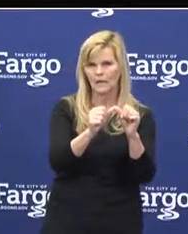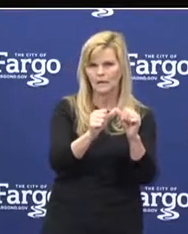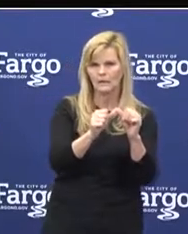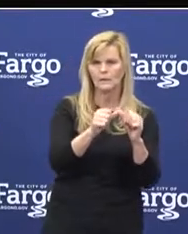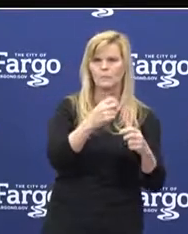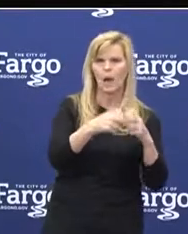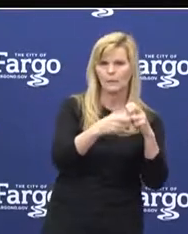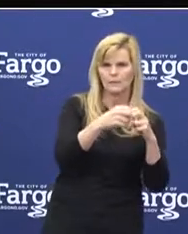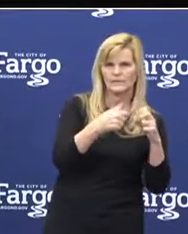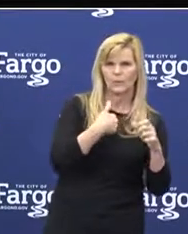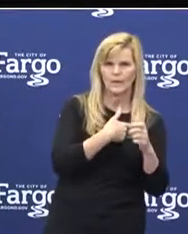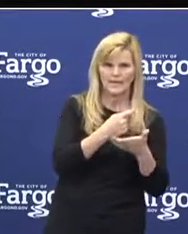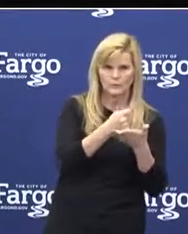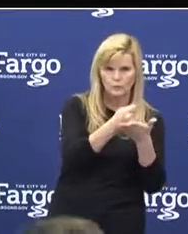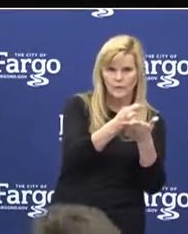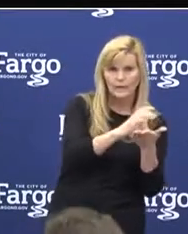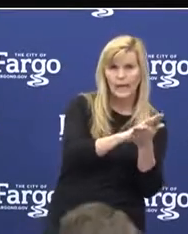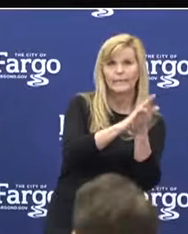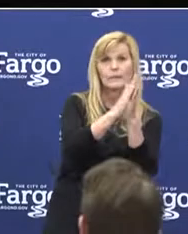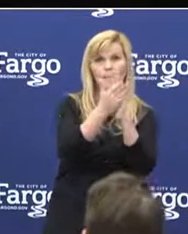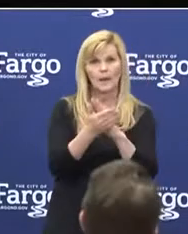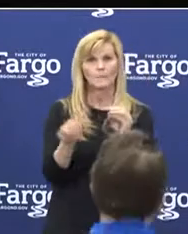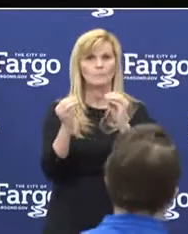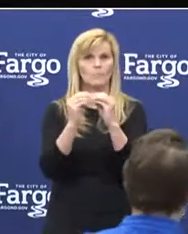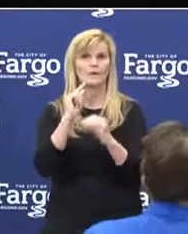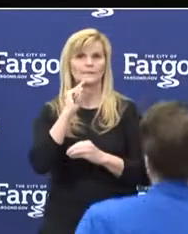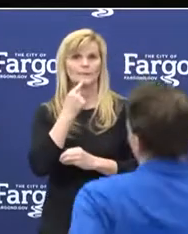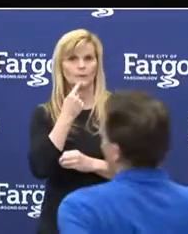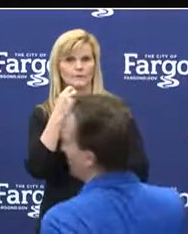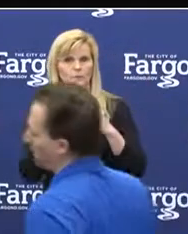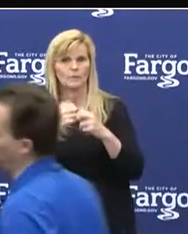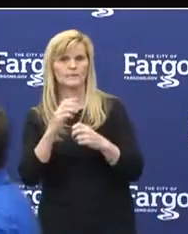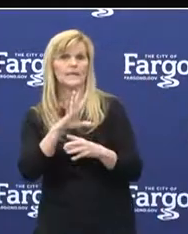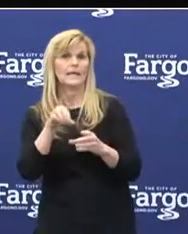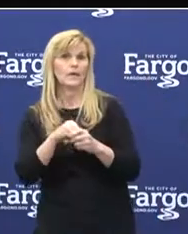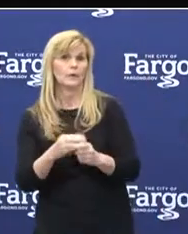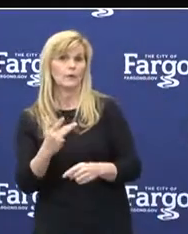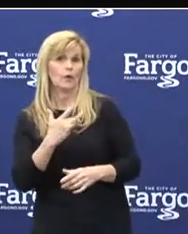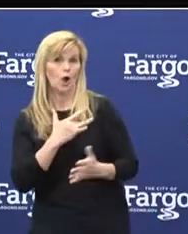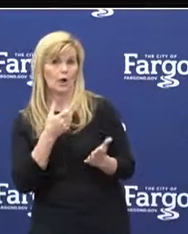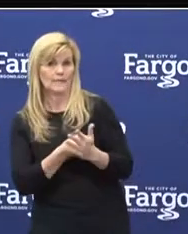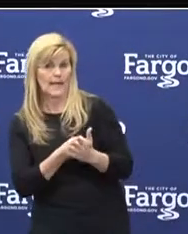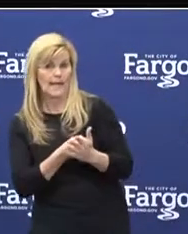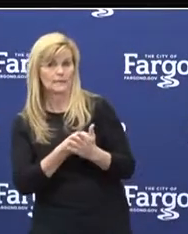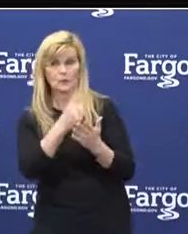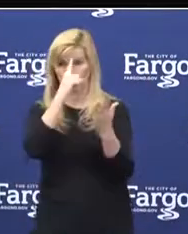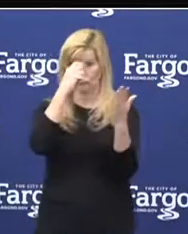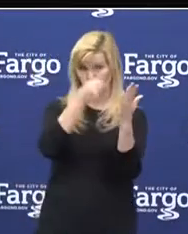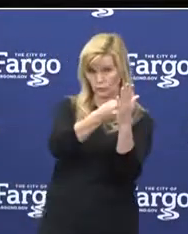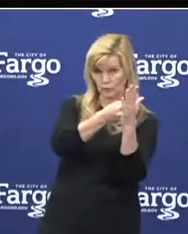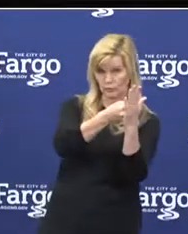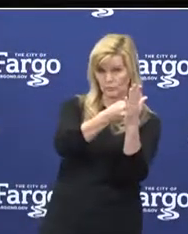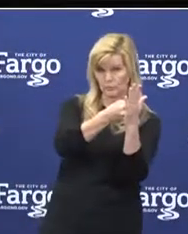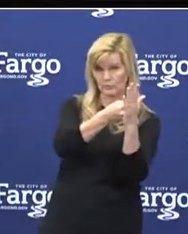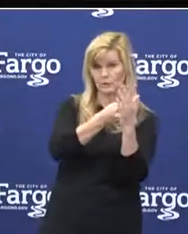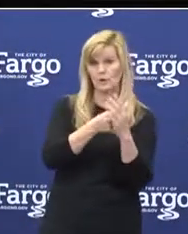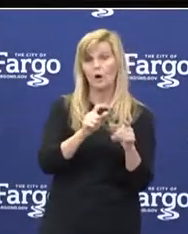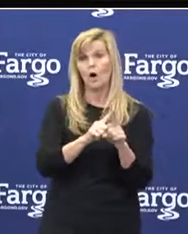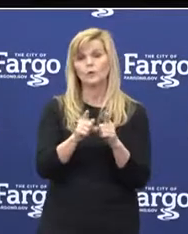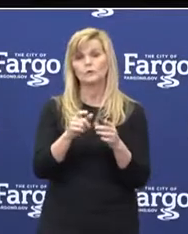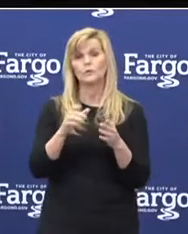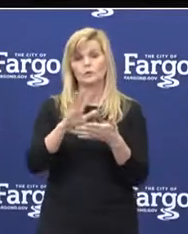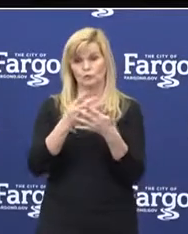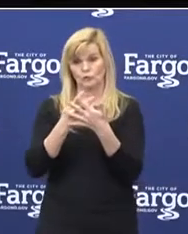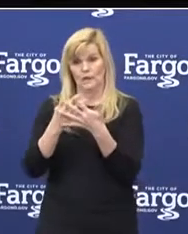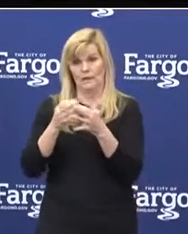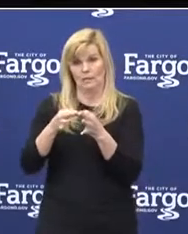develop into more serious conditions including heart attacks and strokes. Also, delaying screening such